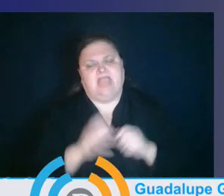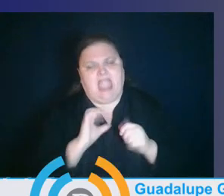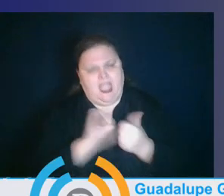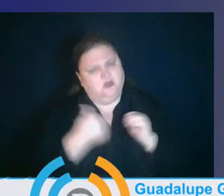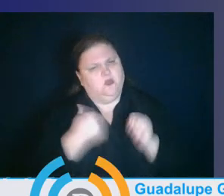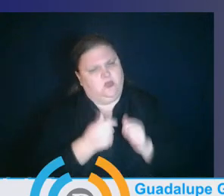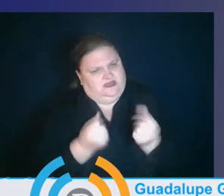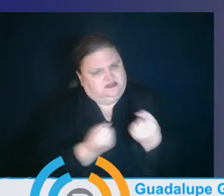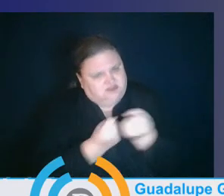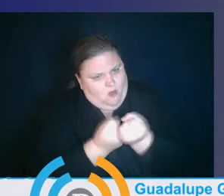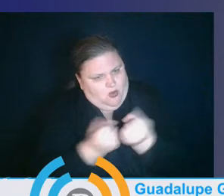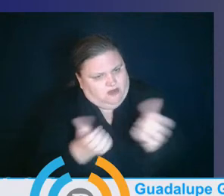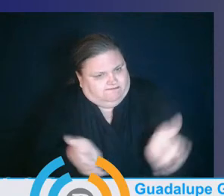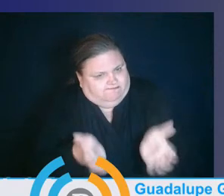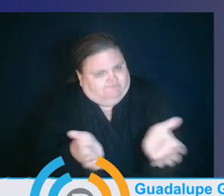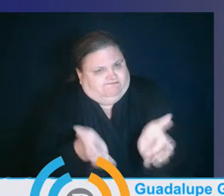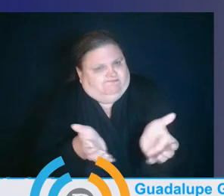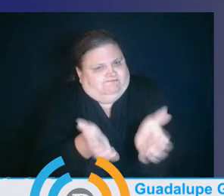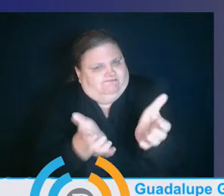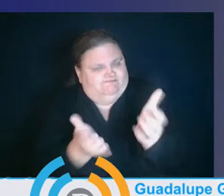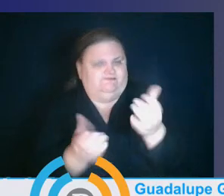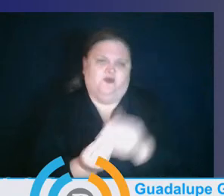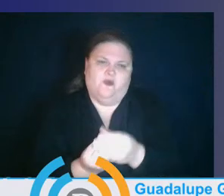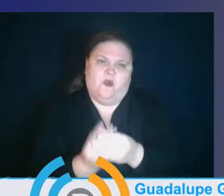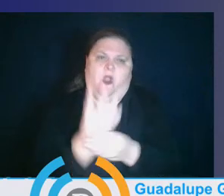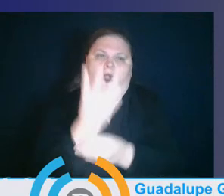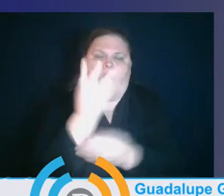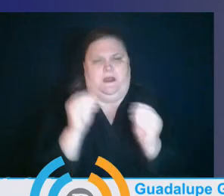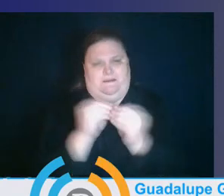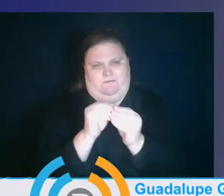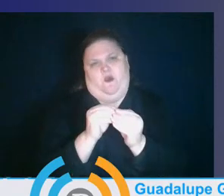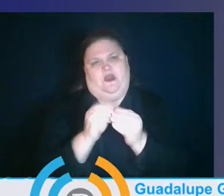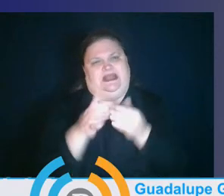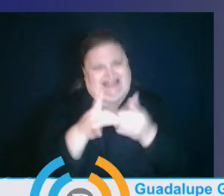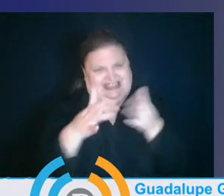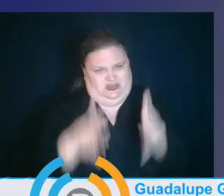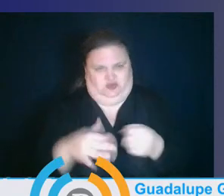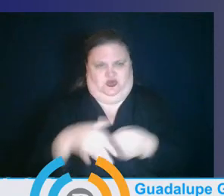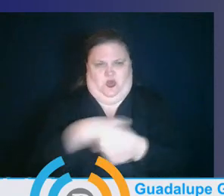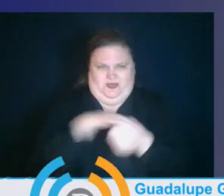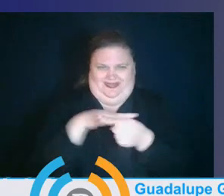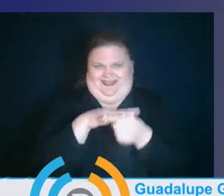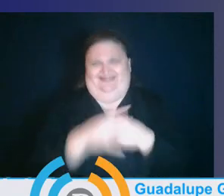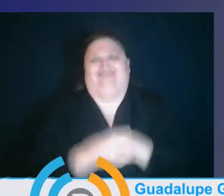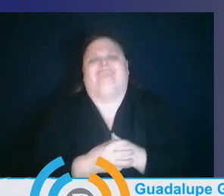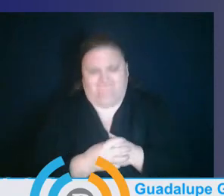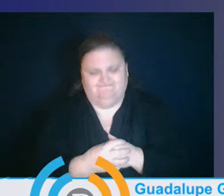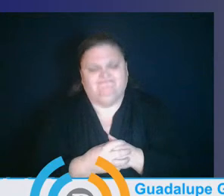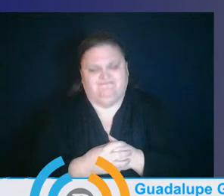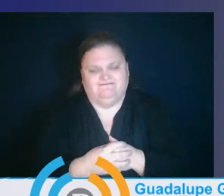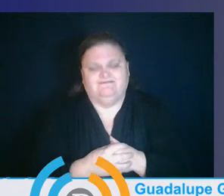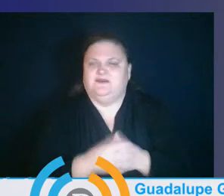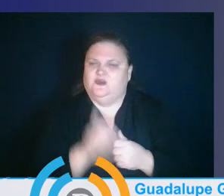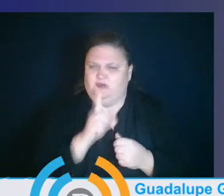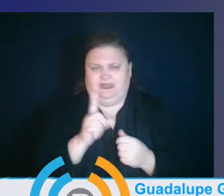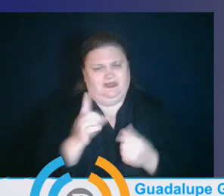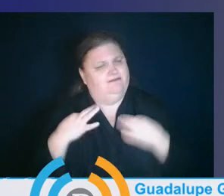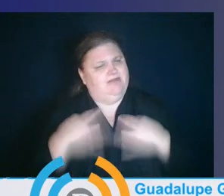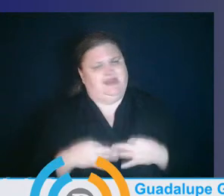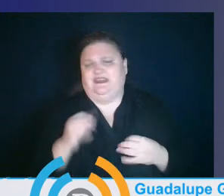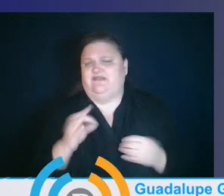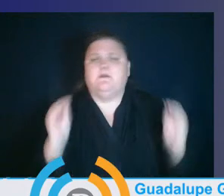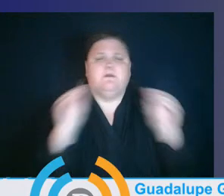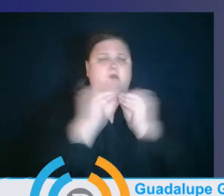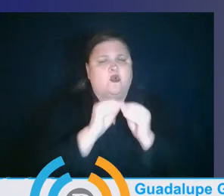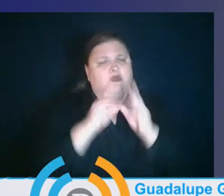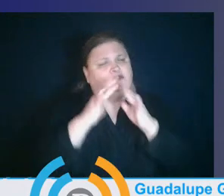input from our own staff around ways that we might do that. And all of us benefit from learning how to work more effectively with the diverse learners that